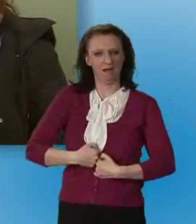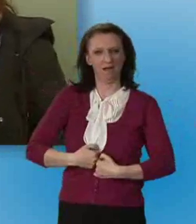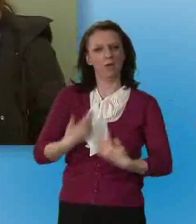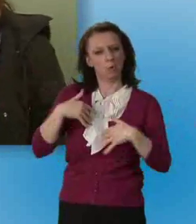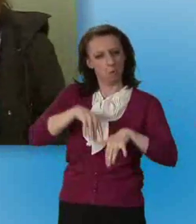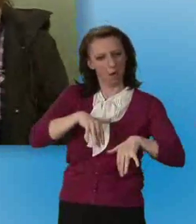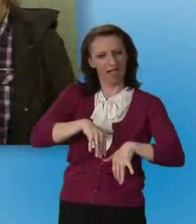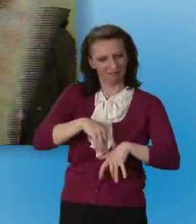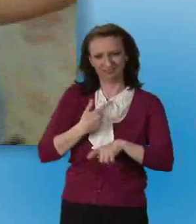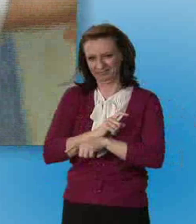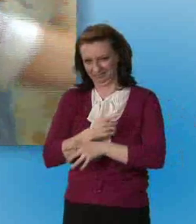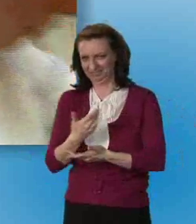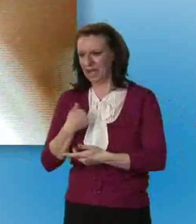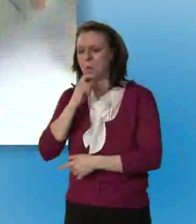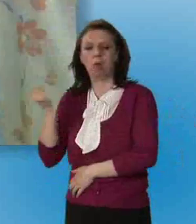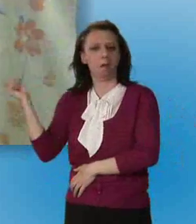Okay.